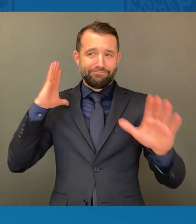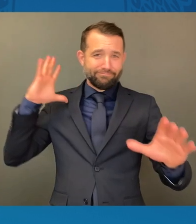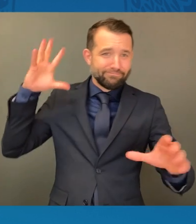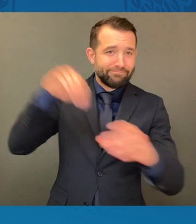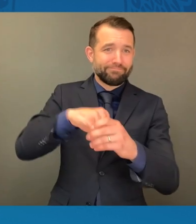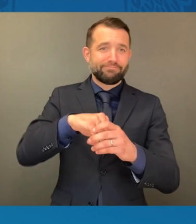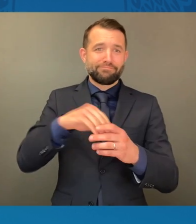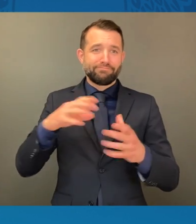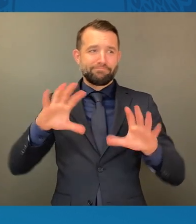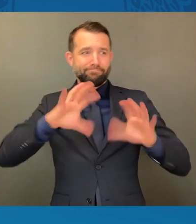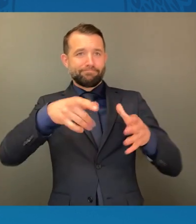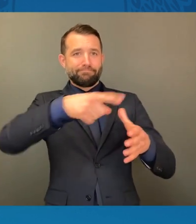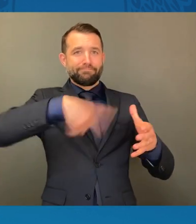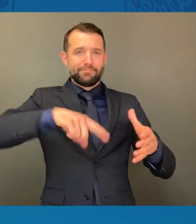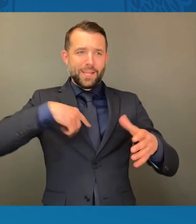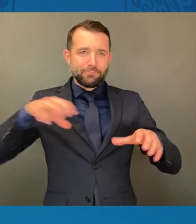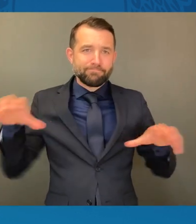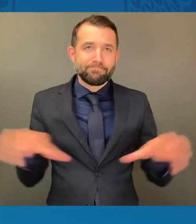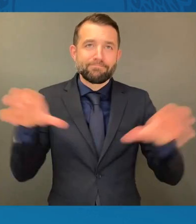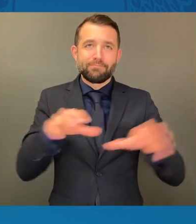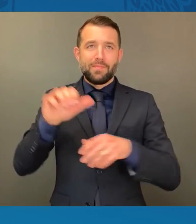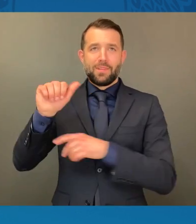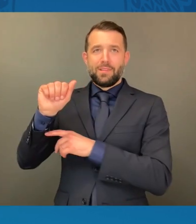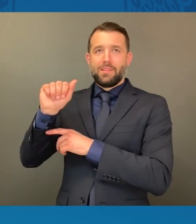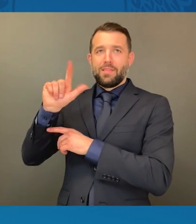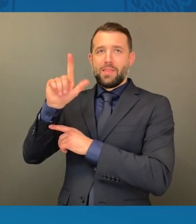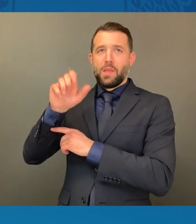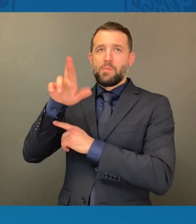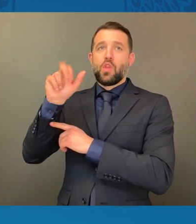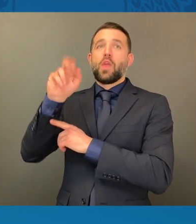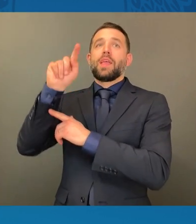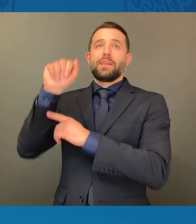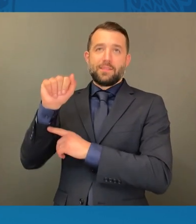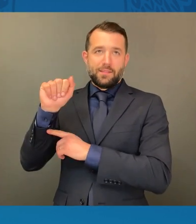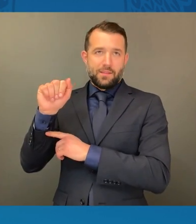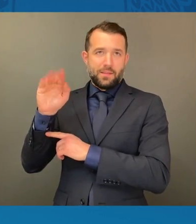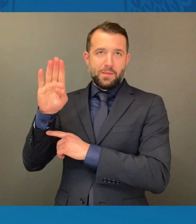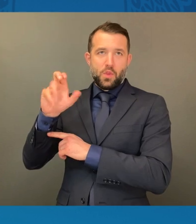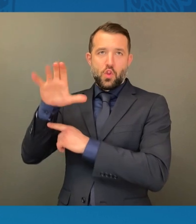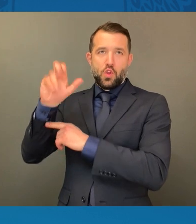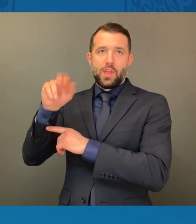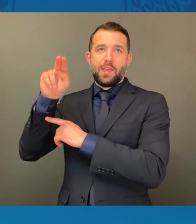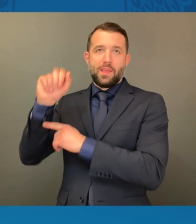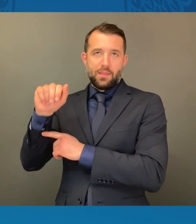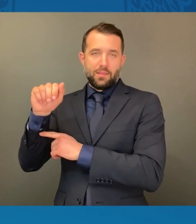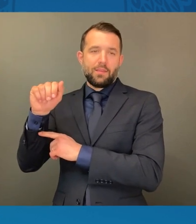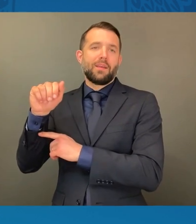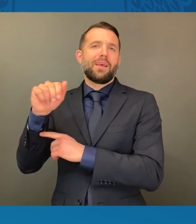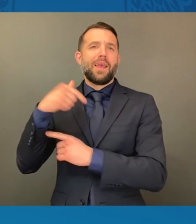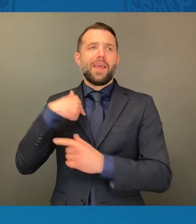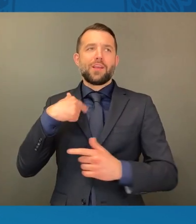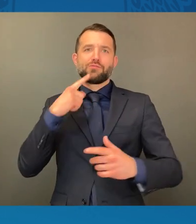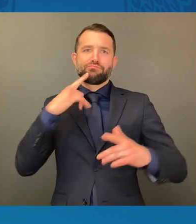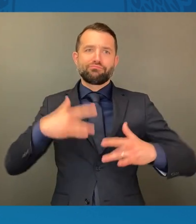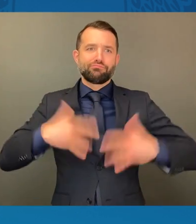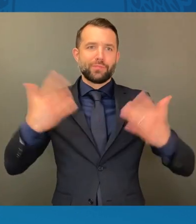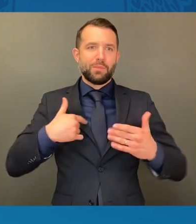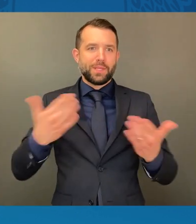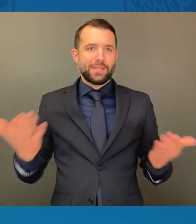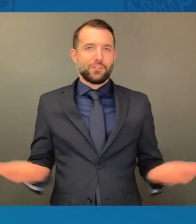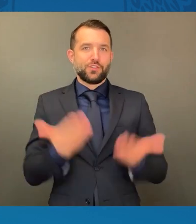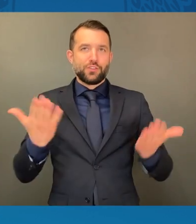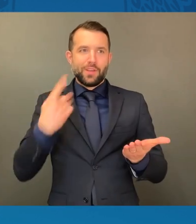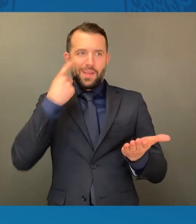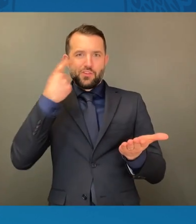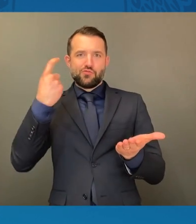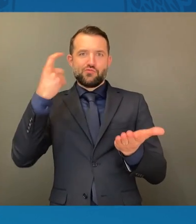Buchanan, I am delighted for this opportunity to reflect on and show respect for the courageous actions of